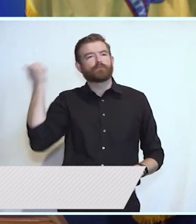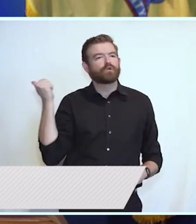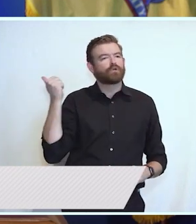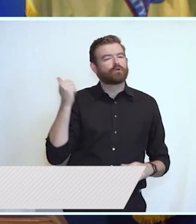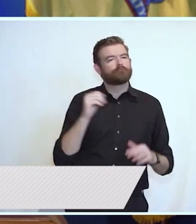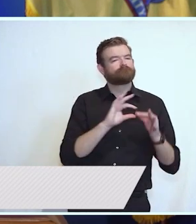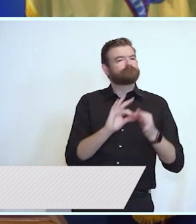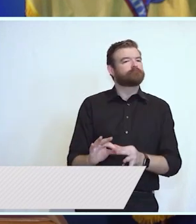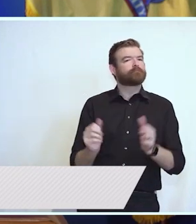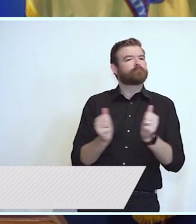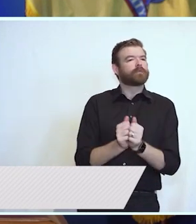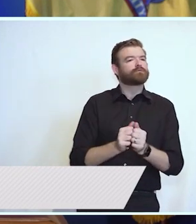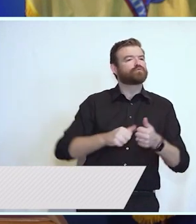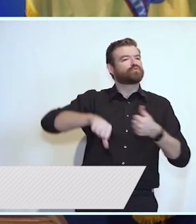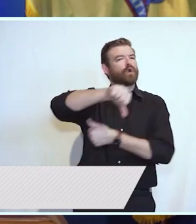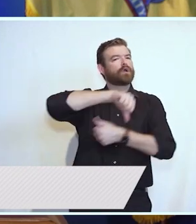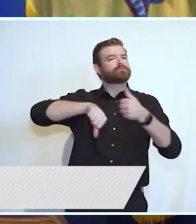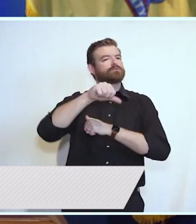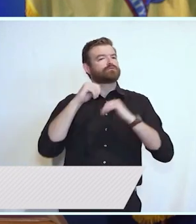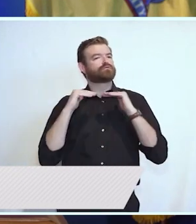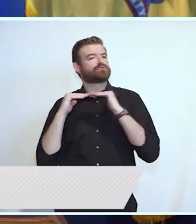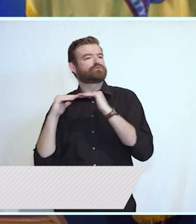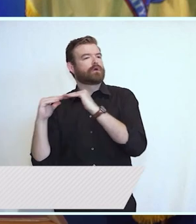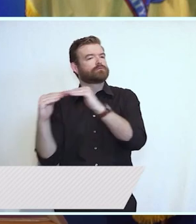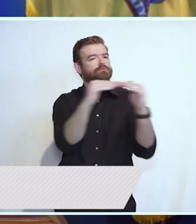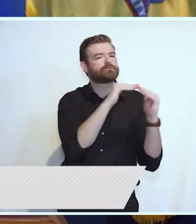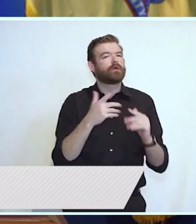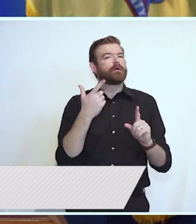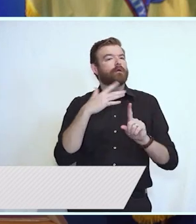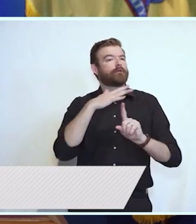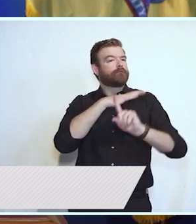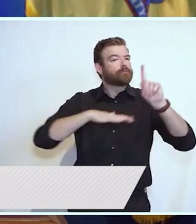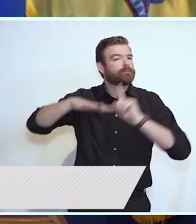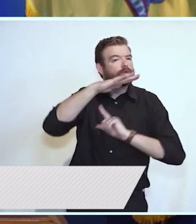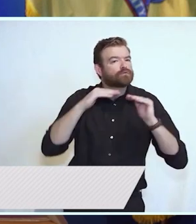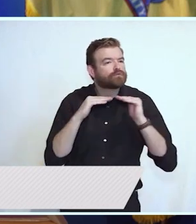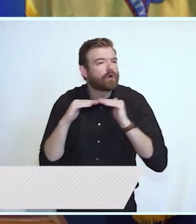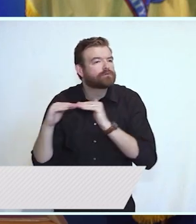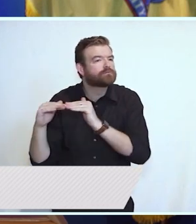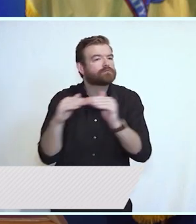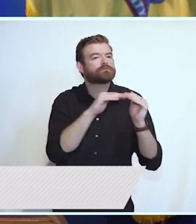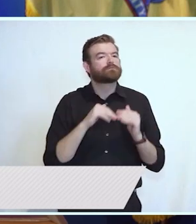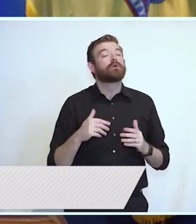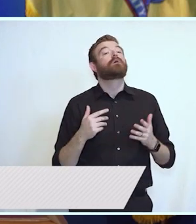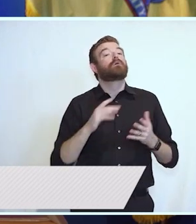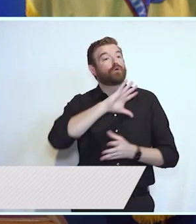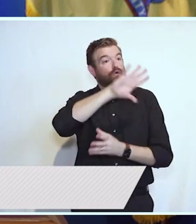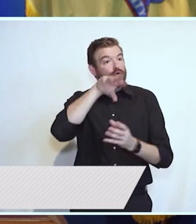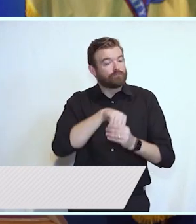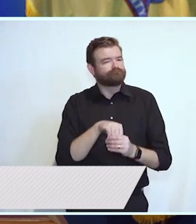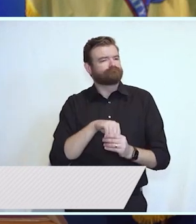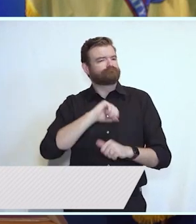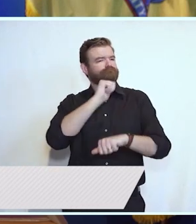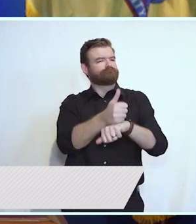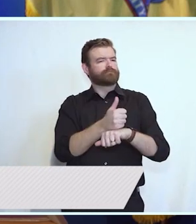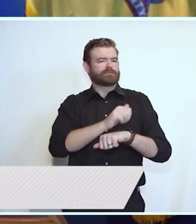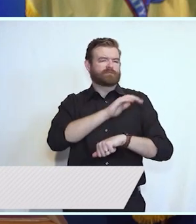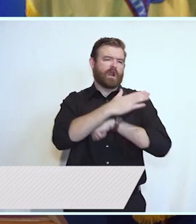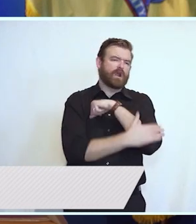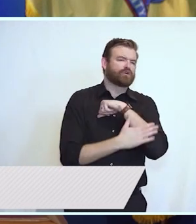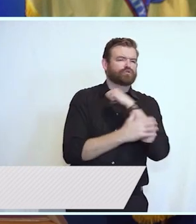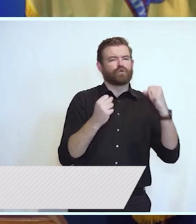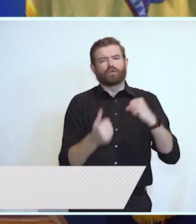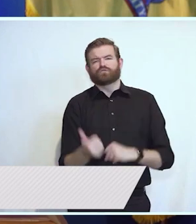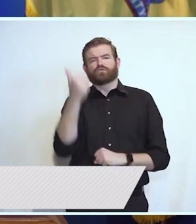strongest environmental justice law. We've expanded and protected voting rights and we've started down the long path of true